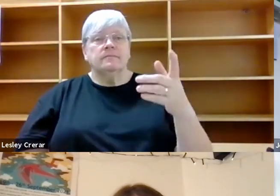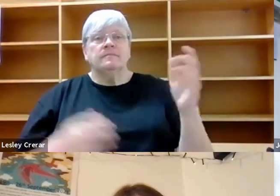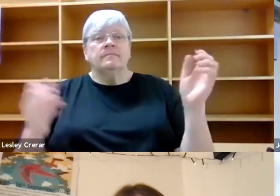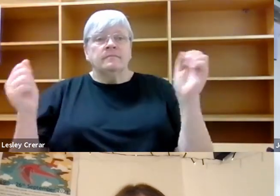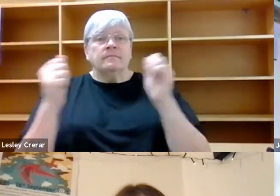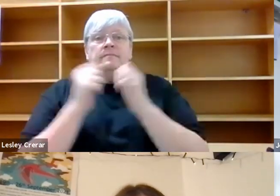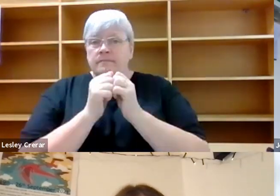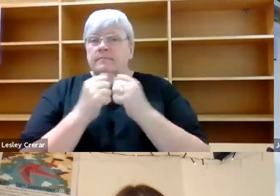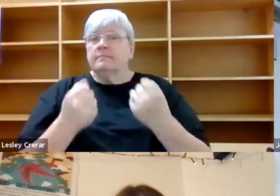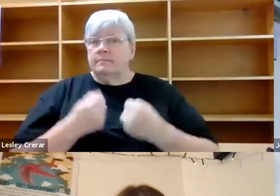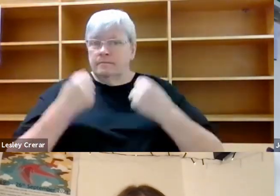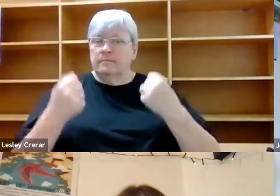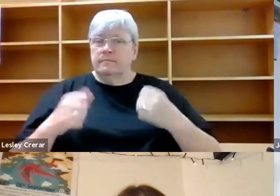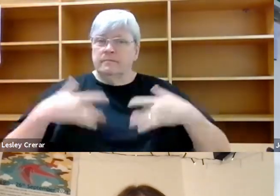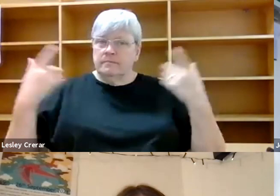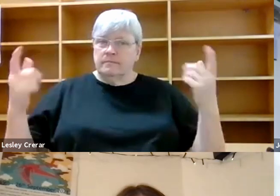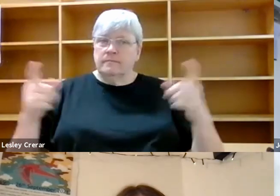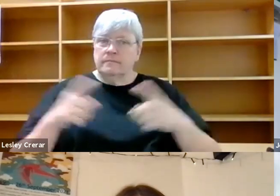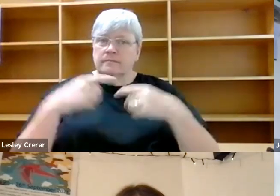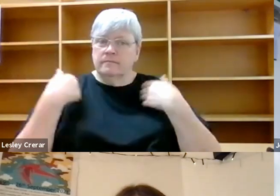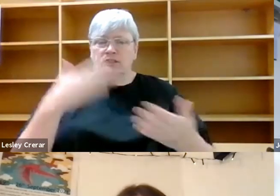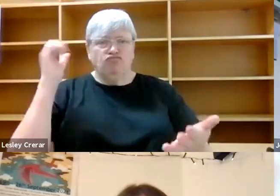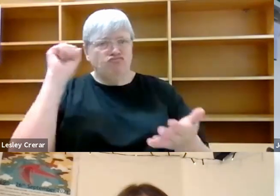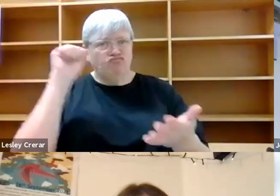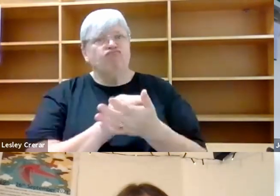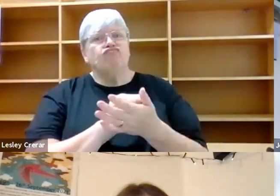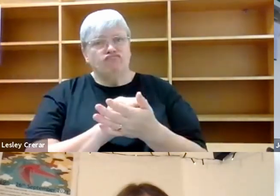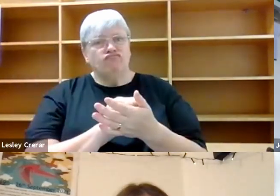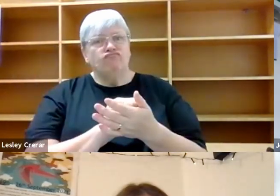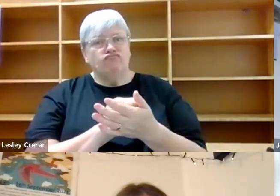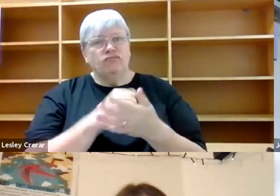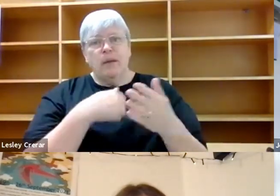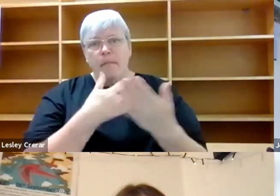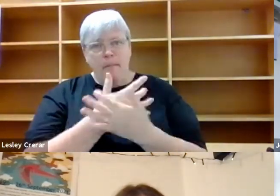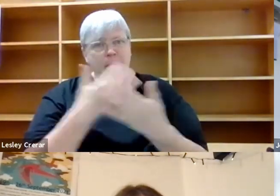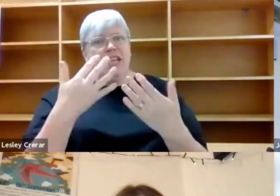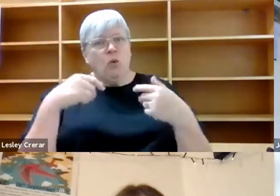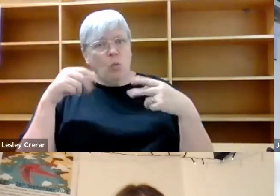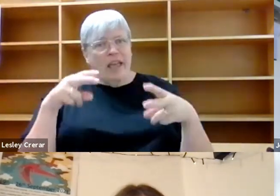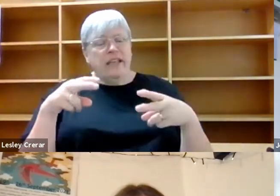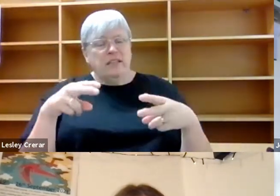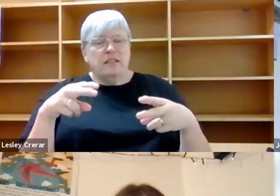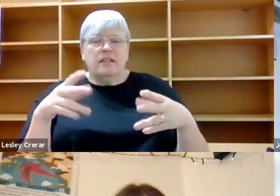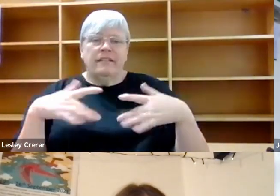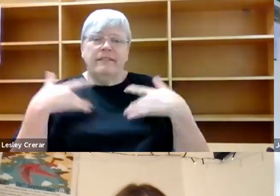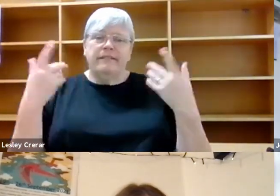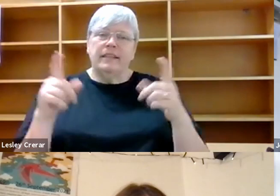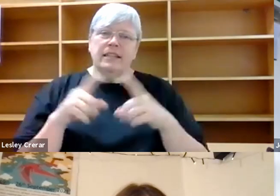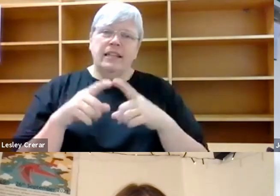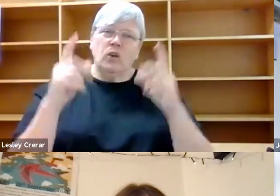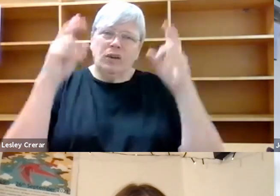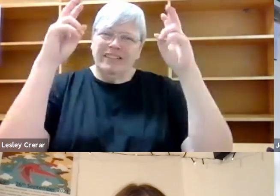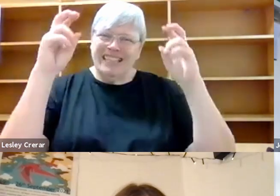strongly, Alice. I feel like you've, you've sort of hit the nail on the head there in, in all sorts of ways. Um, I feel like it's one of those terms